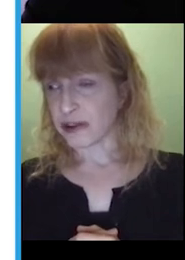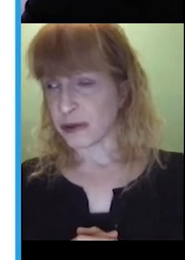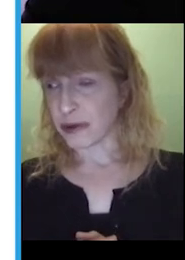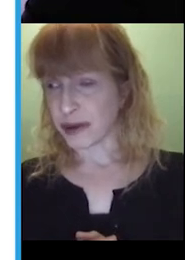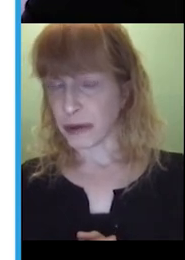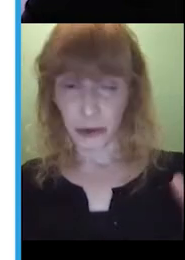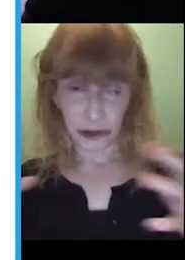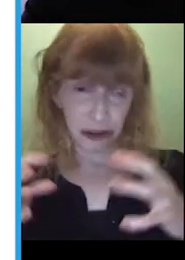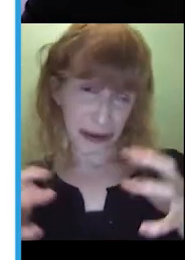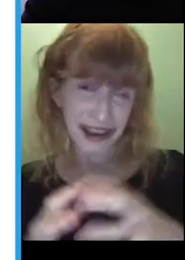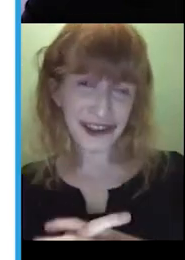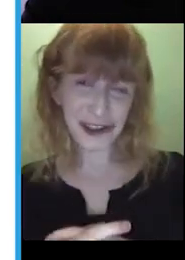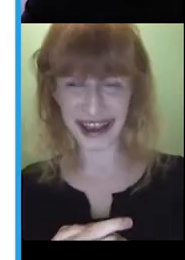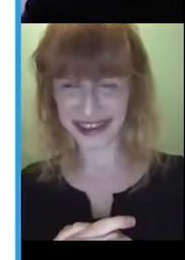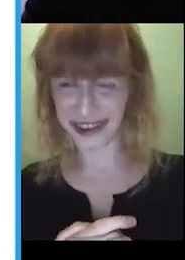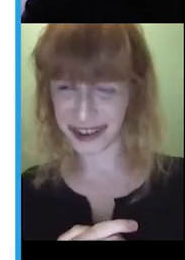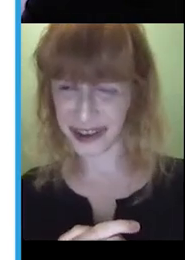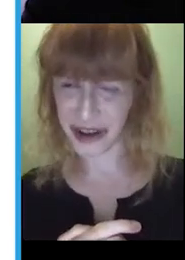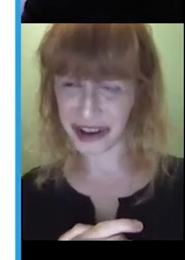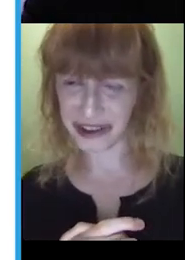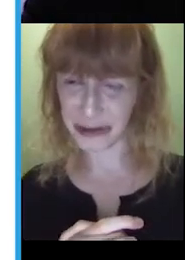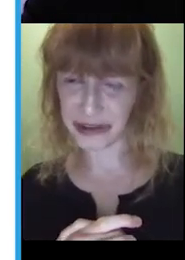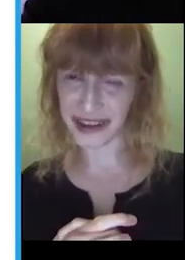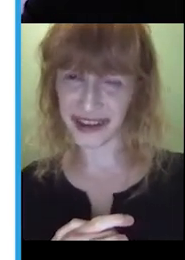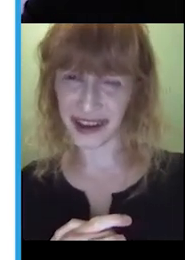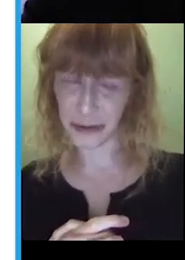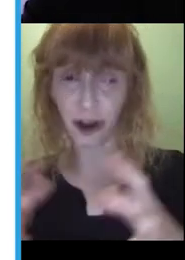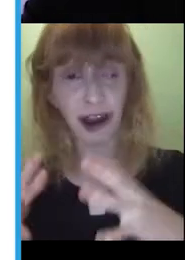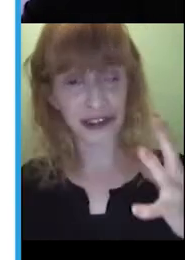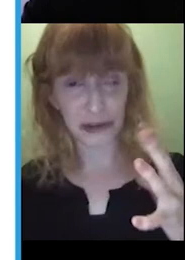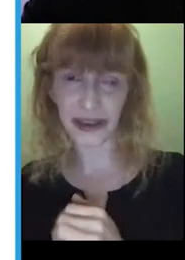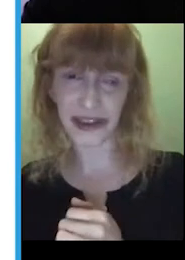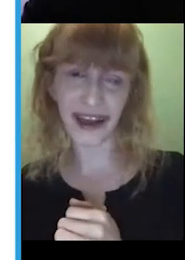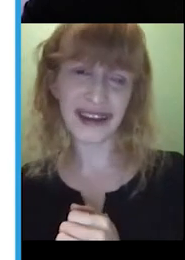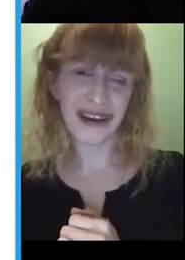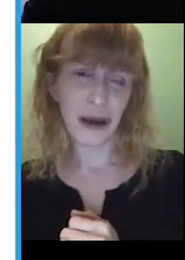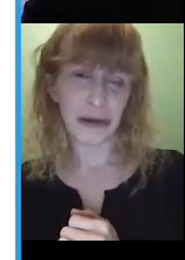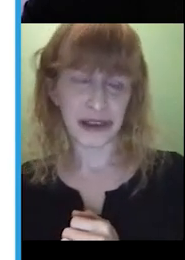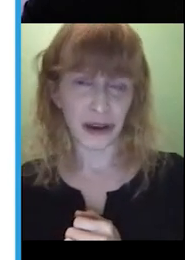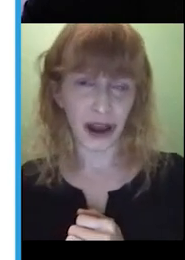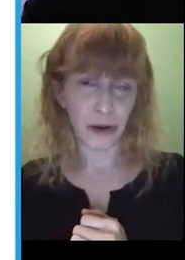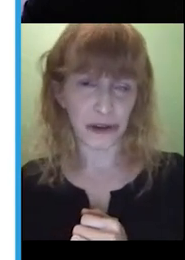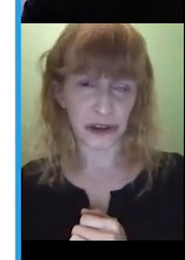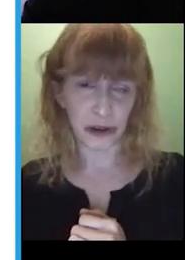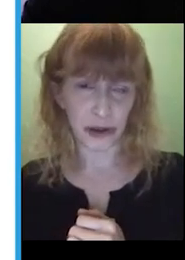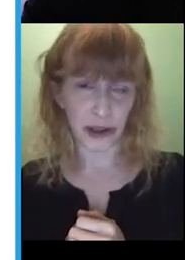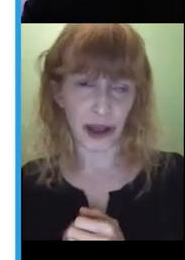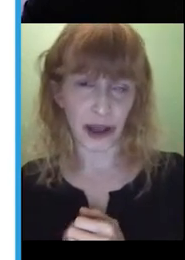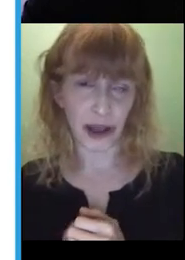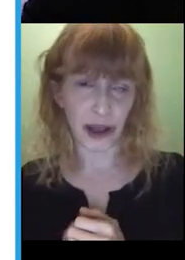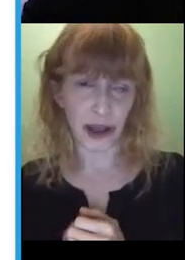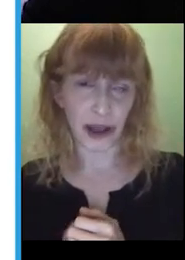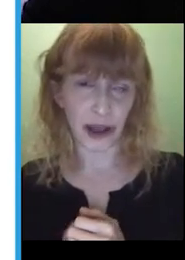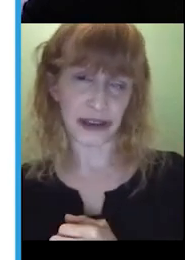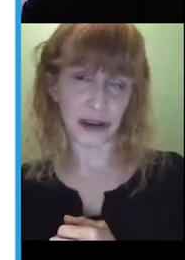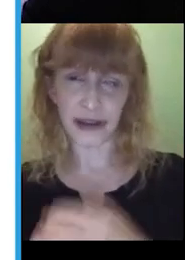part, you're going to be talking about what's on the page. So, you know, you are going to be guided by that. But then there are also, you know,